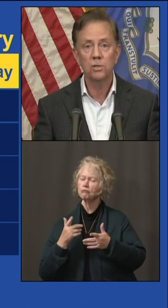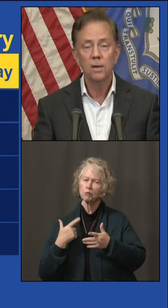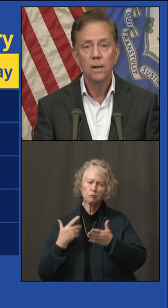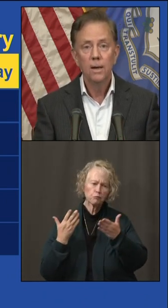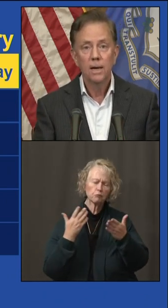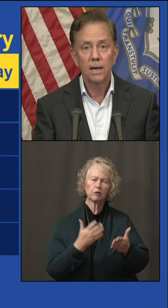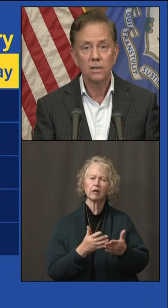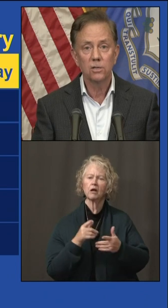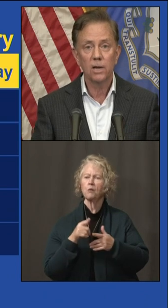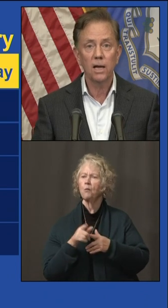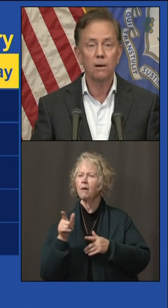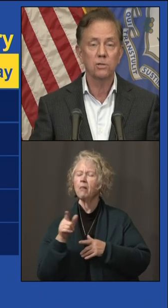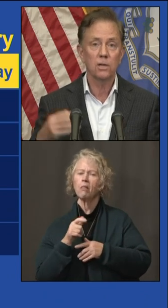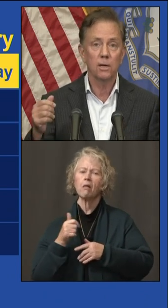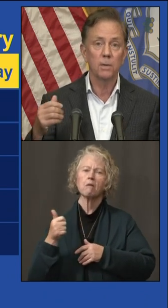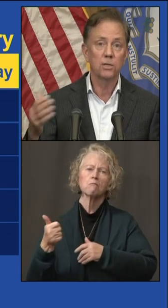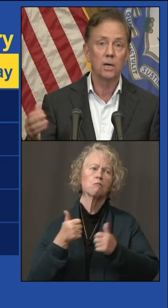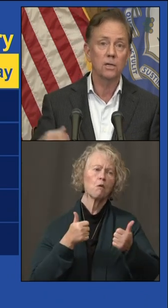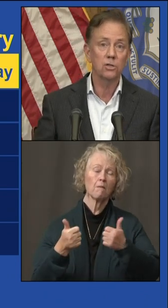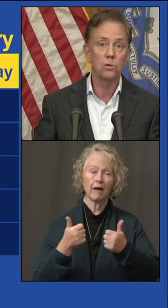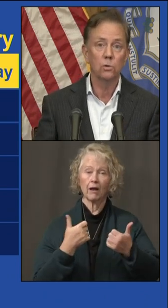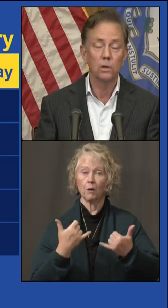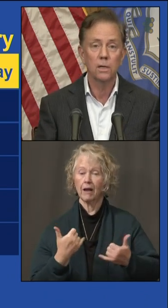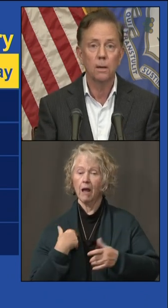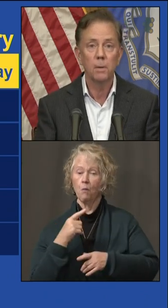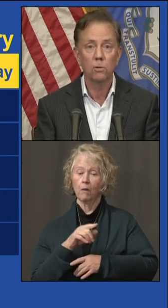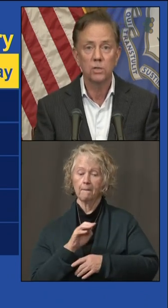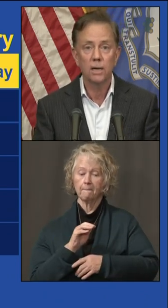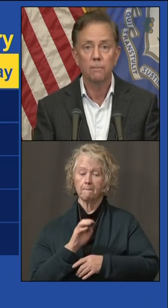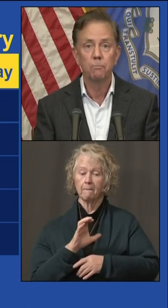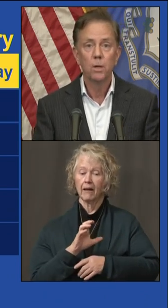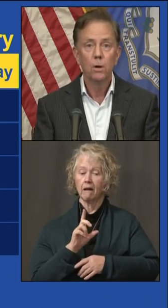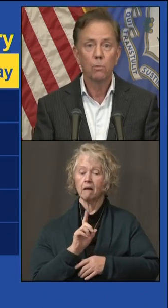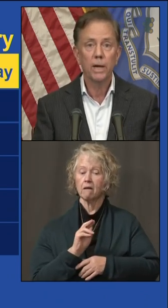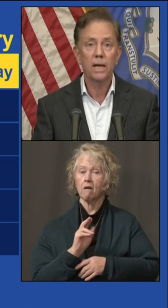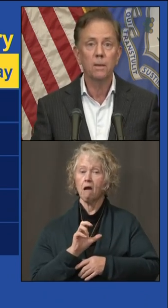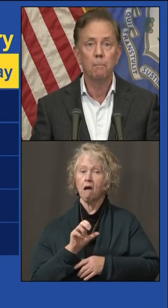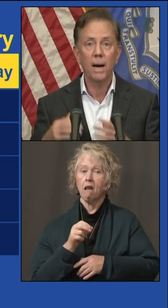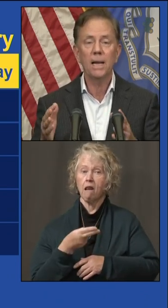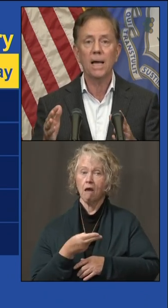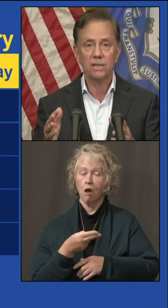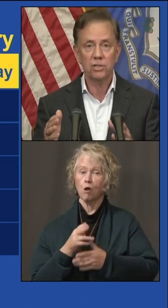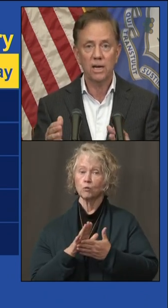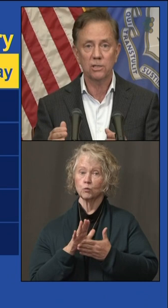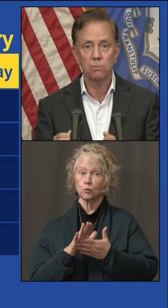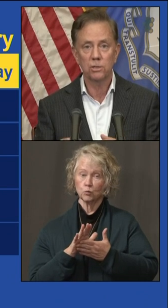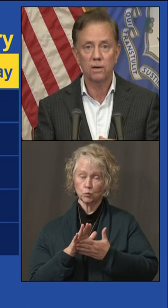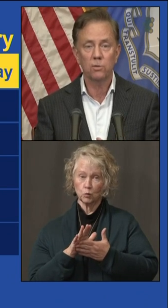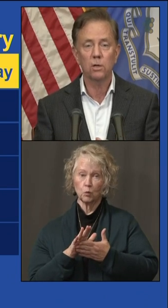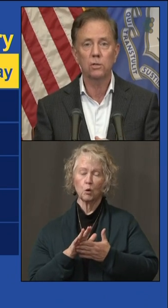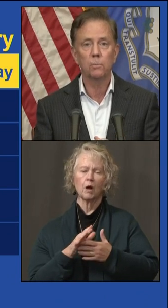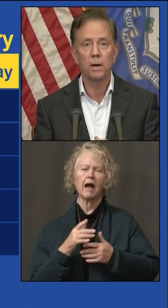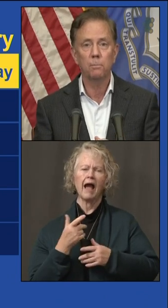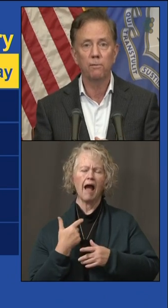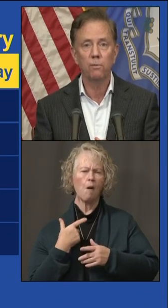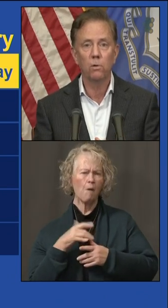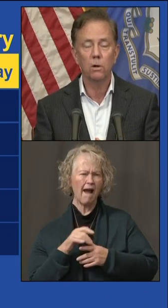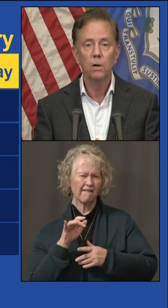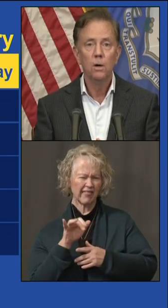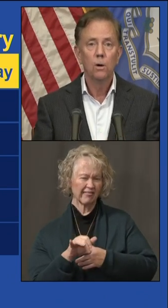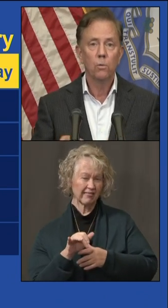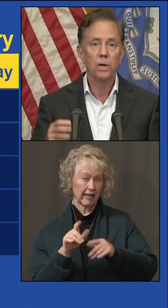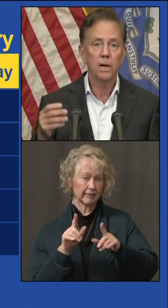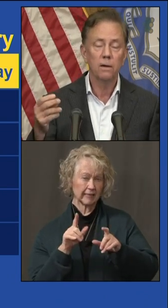labs. And today I was at a McDonough school in Middletown where we had the Binax test, which I've talked to you about